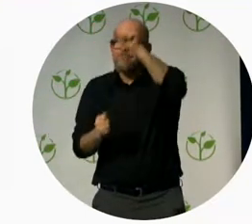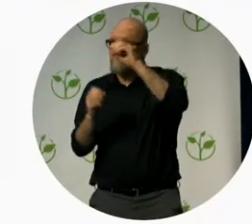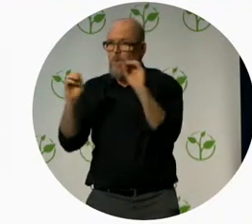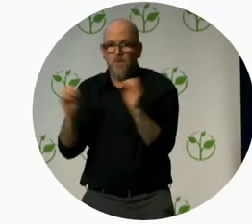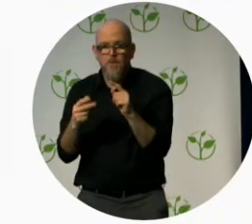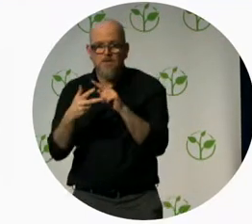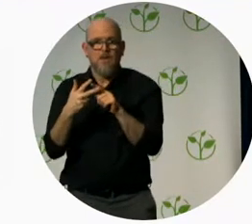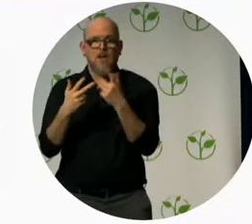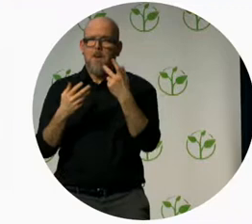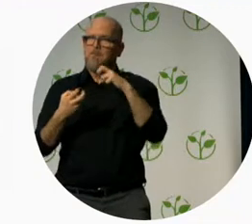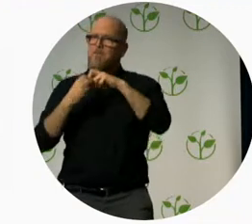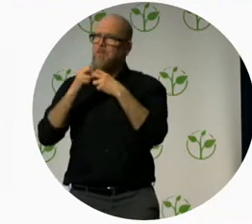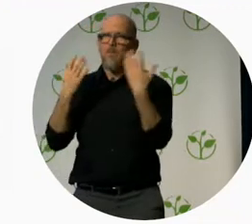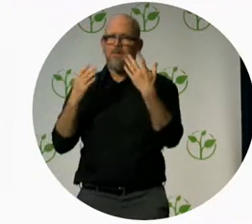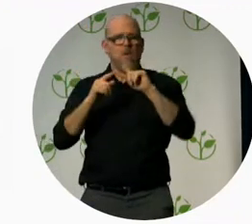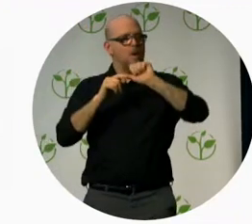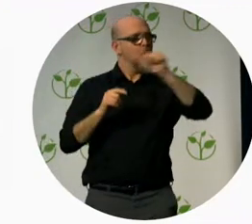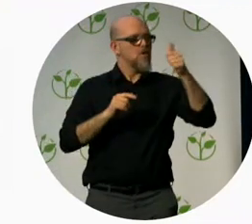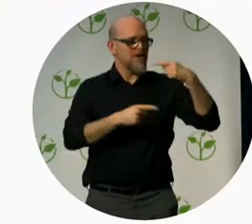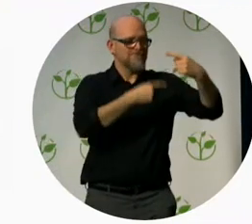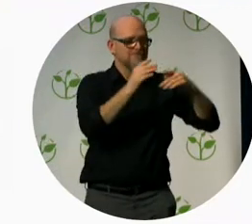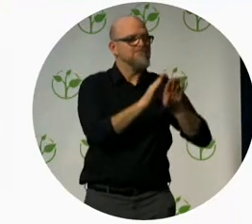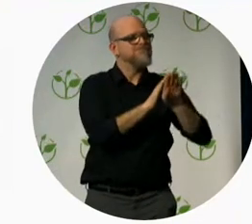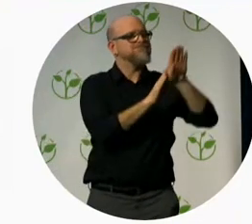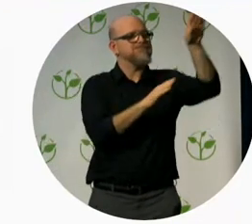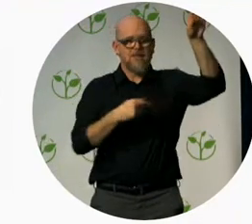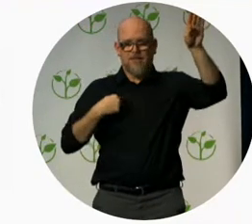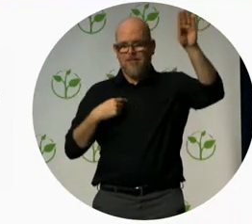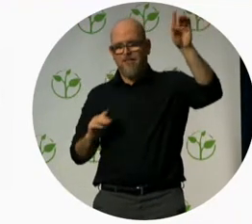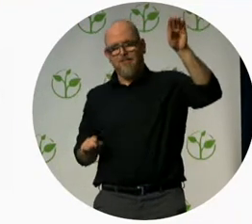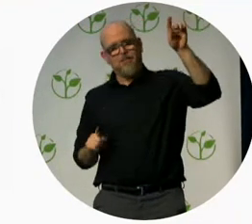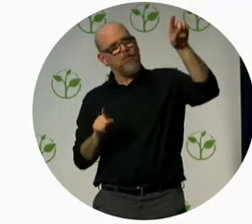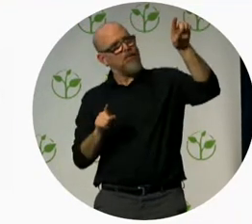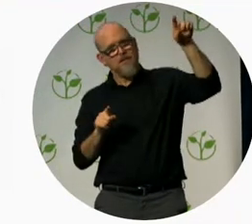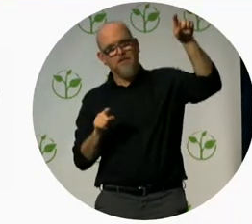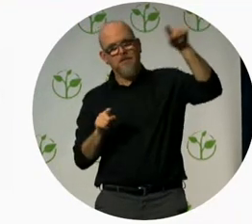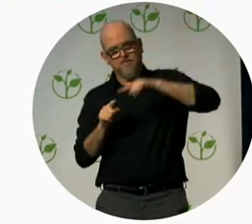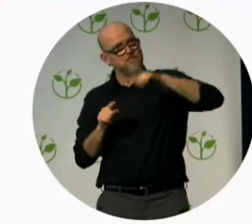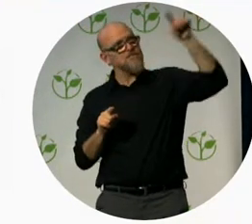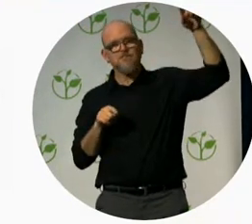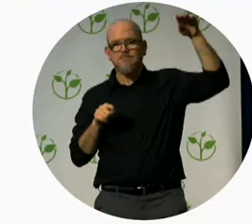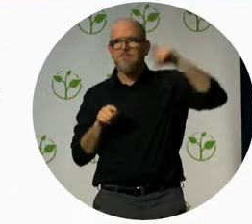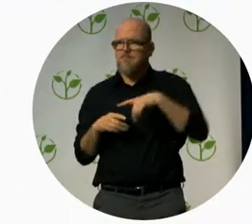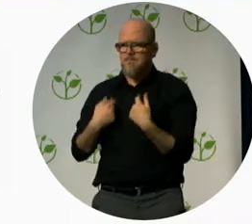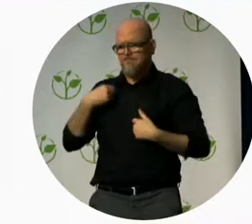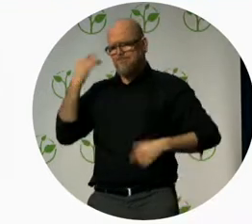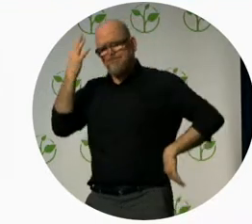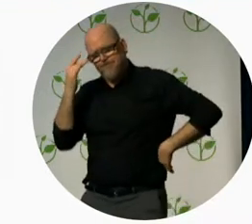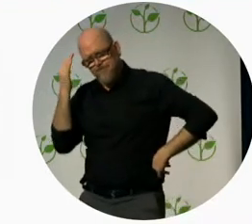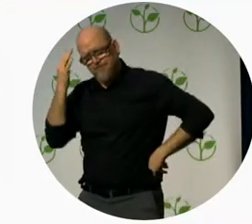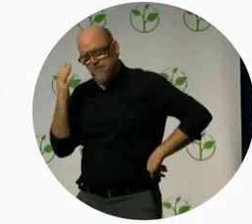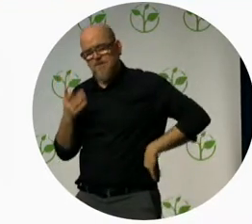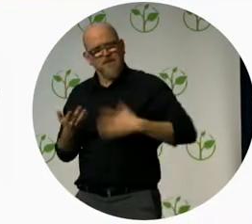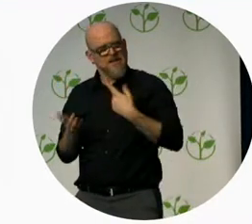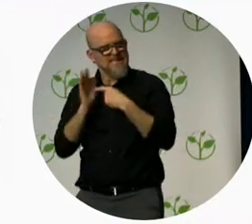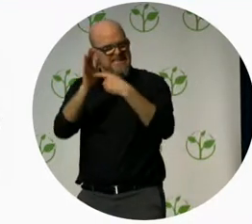how do we bridge the gap between what's possible and what is we started working